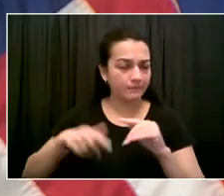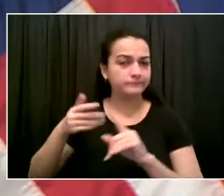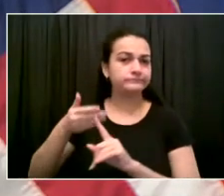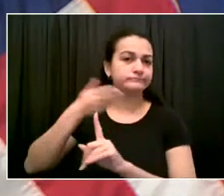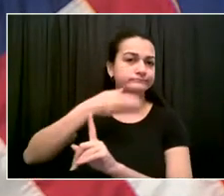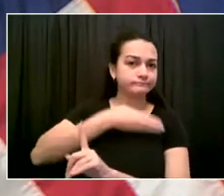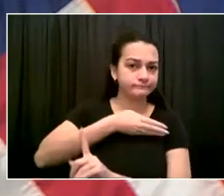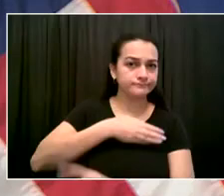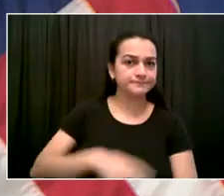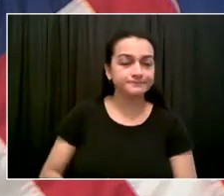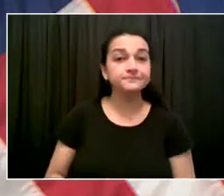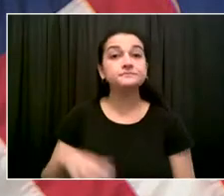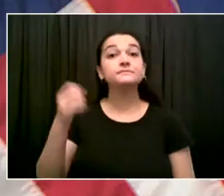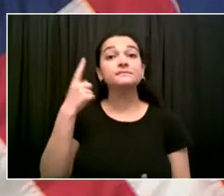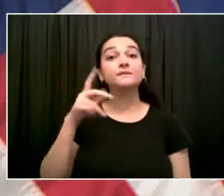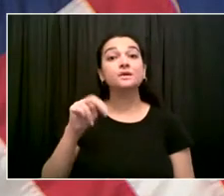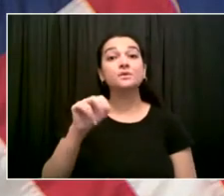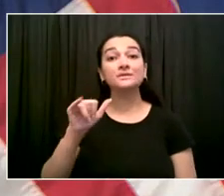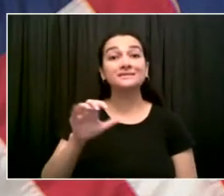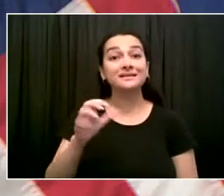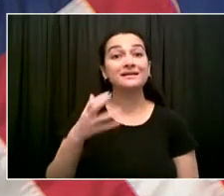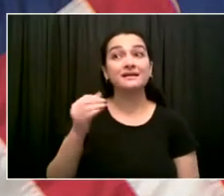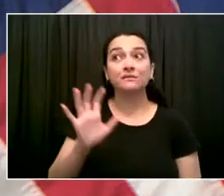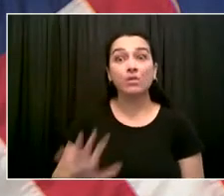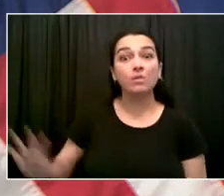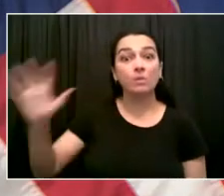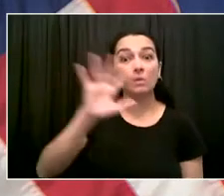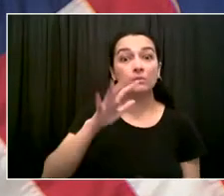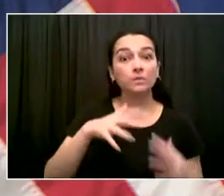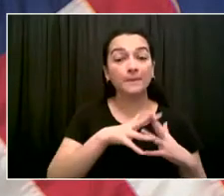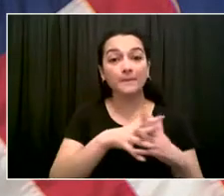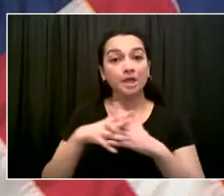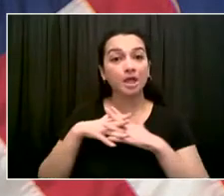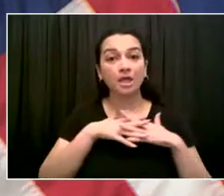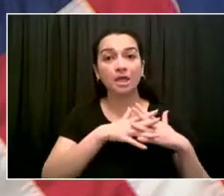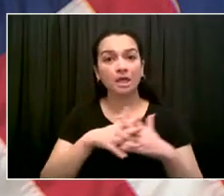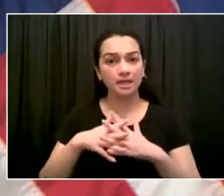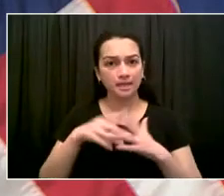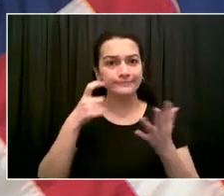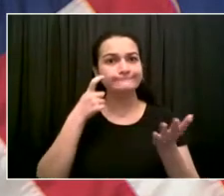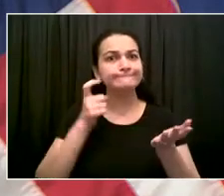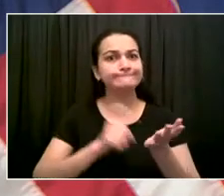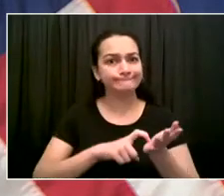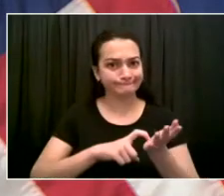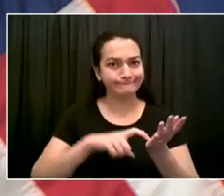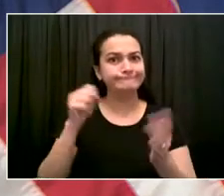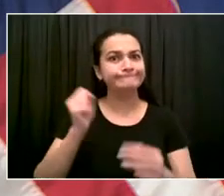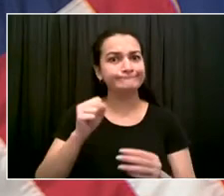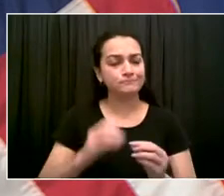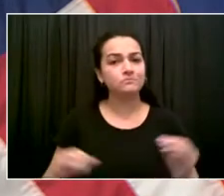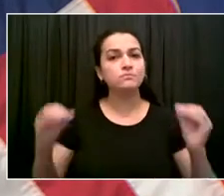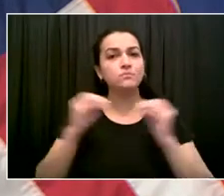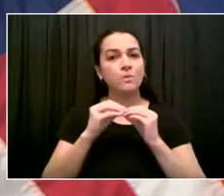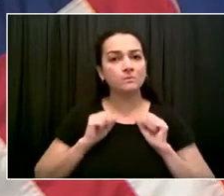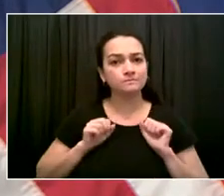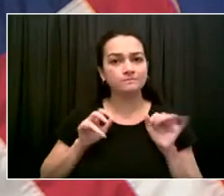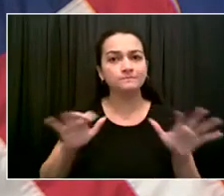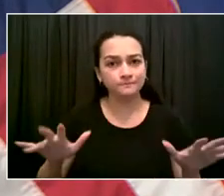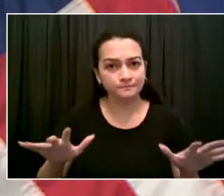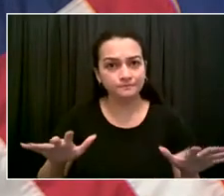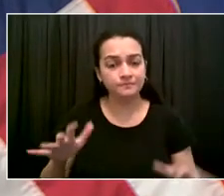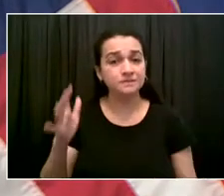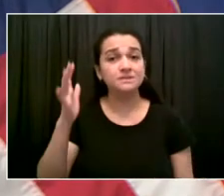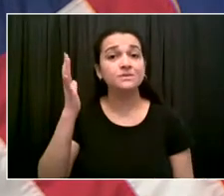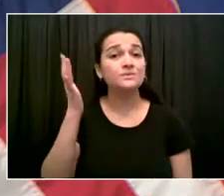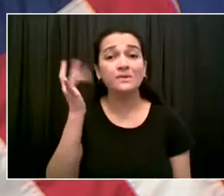States, is due to people who remain unvaccinated. But the data also did show that it